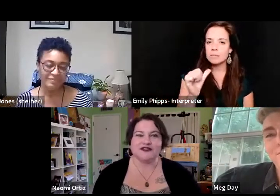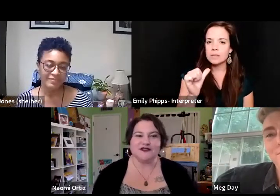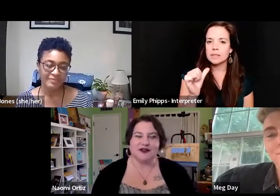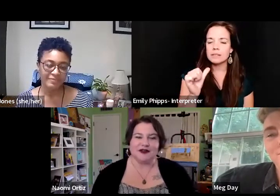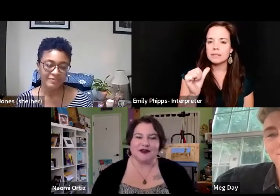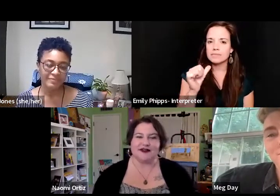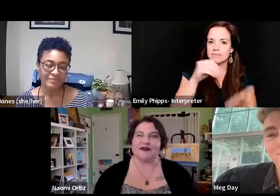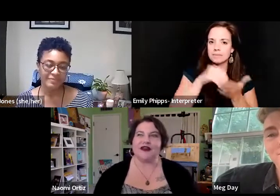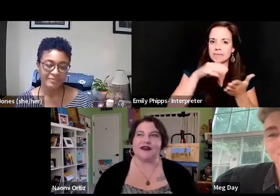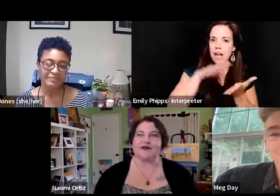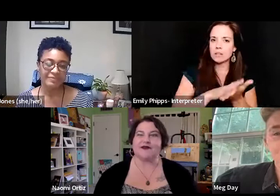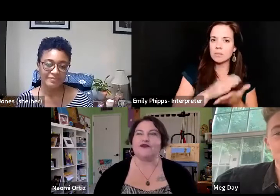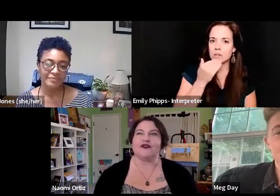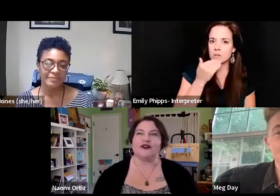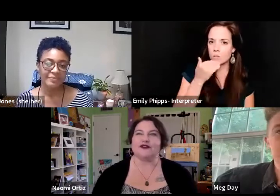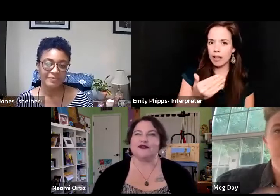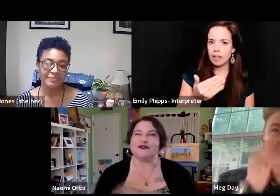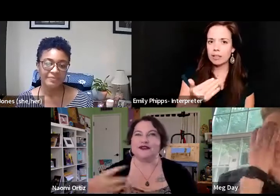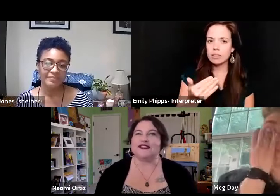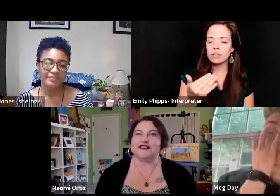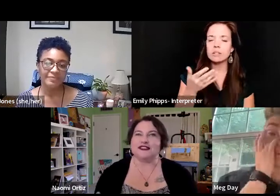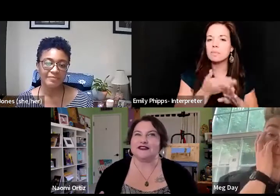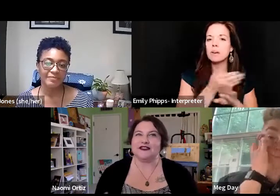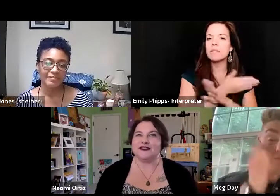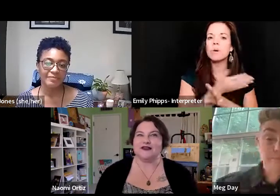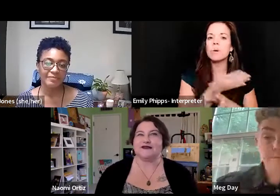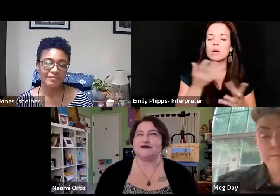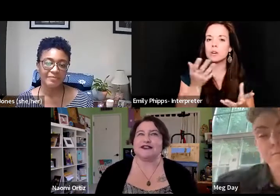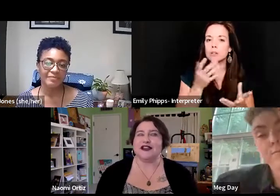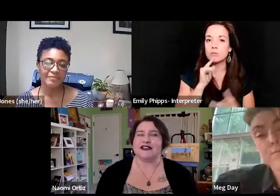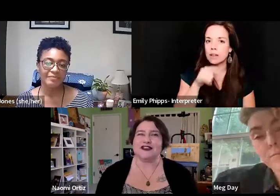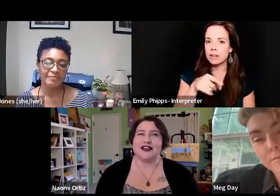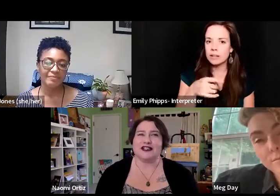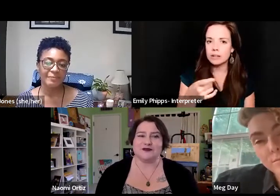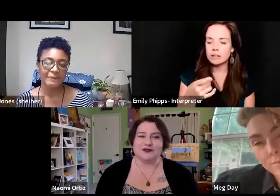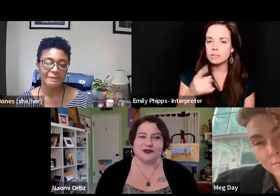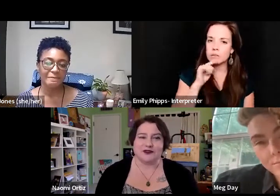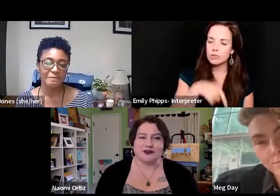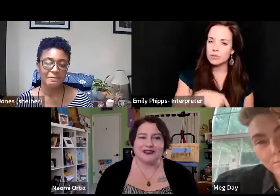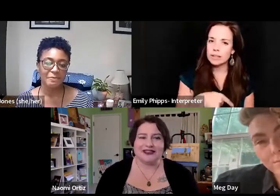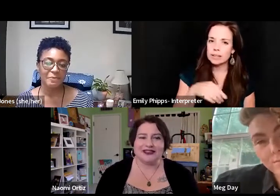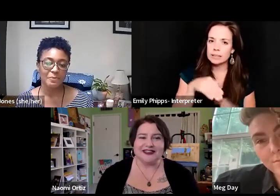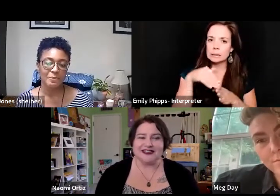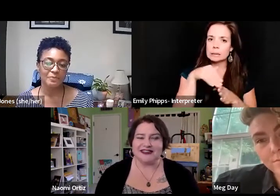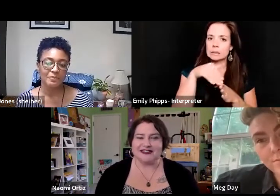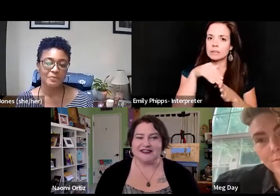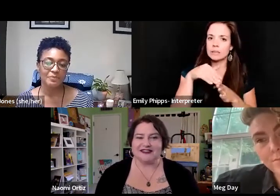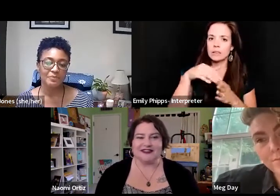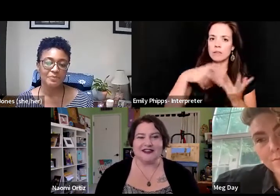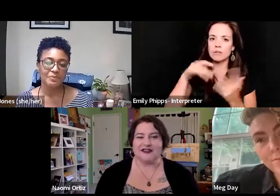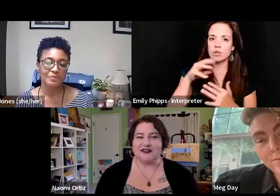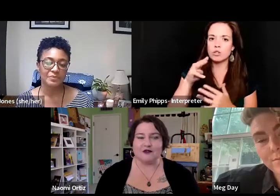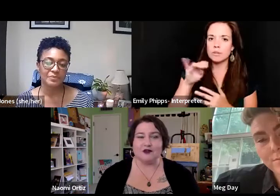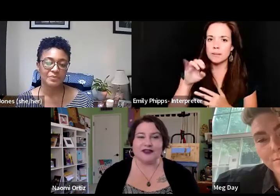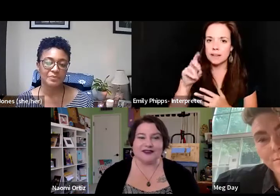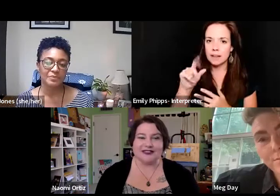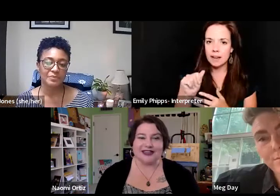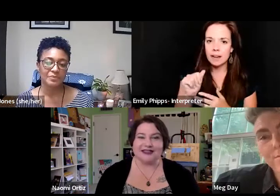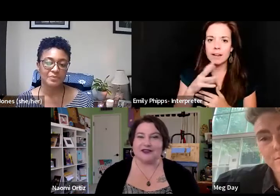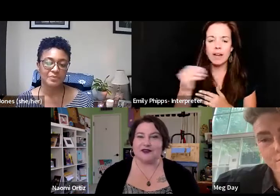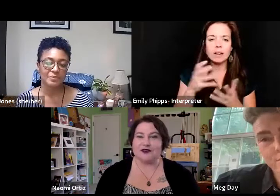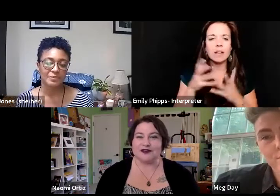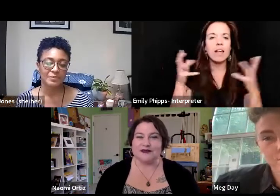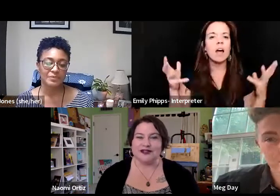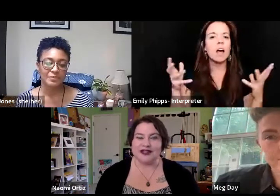documented very well before sort of the really the... It was really on the cusp of social media and a lot of what we